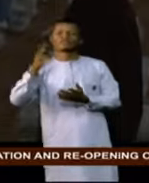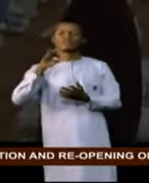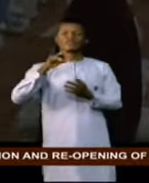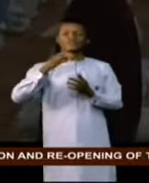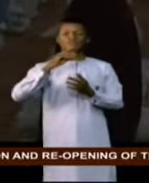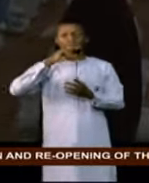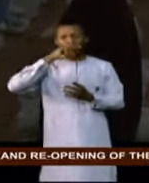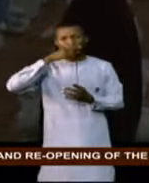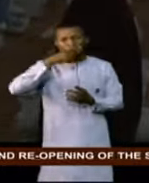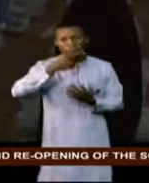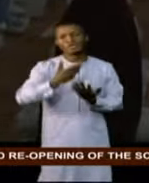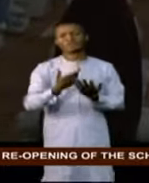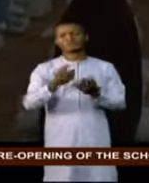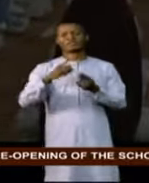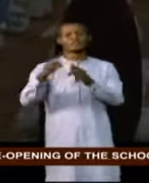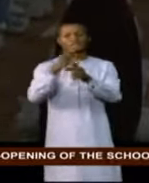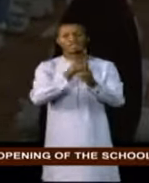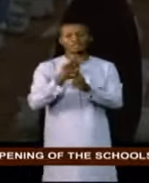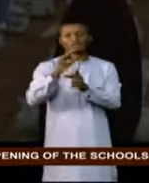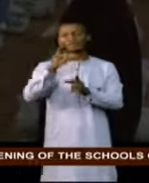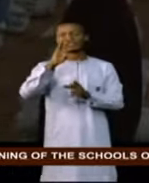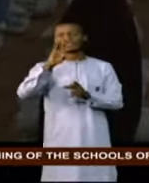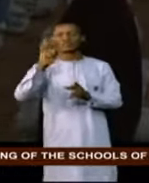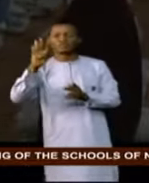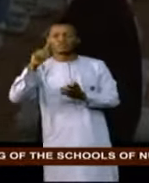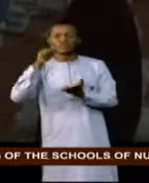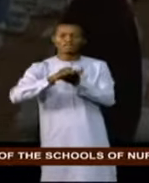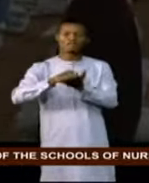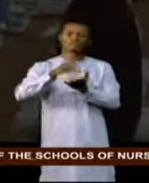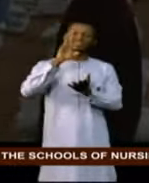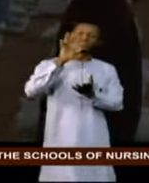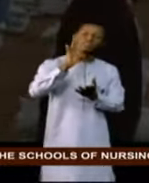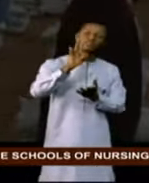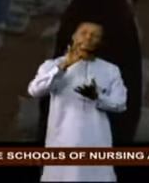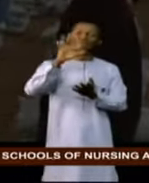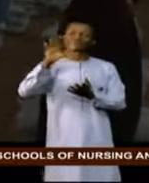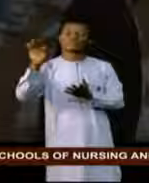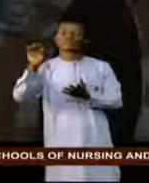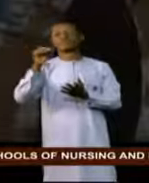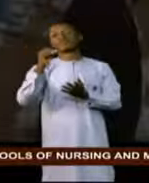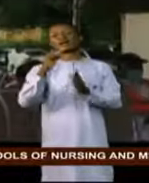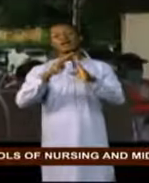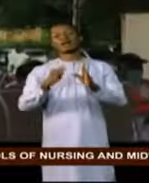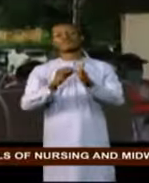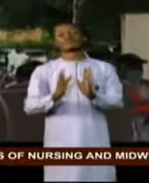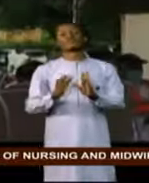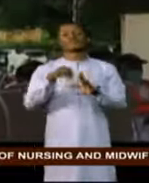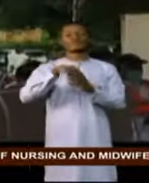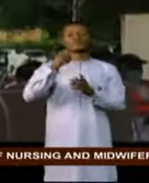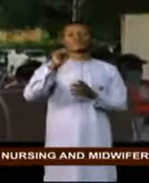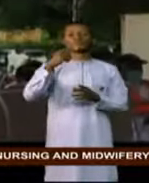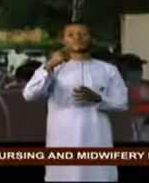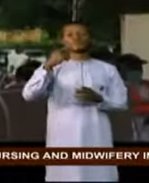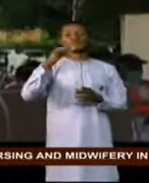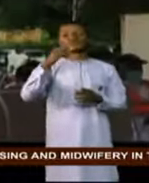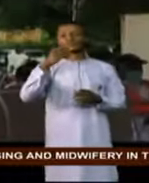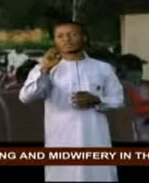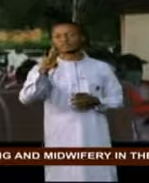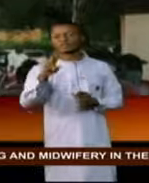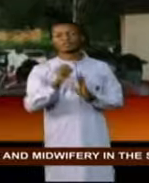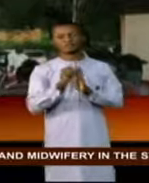maize are to cater for 64,715 households in Niger state. I feel highly honored